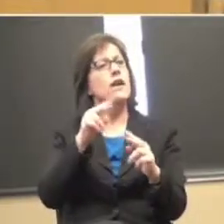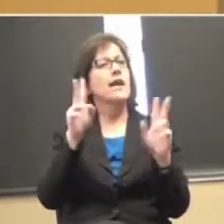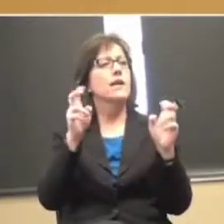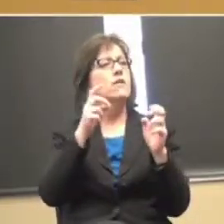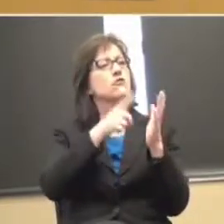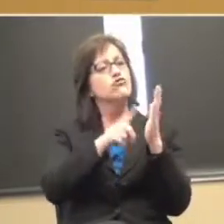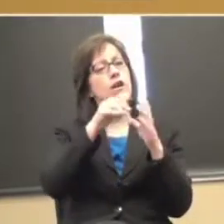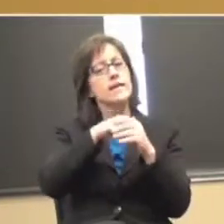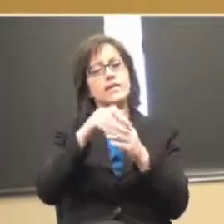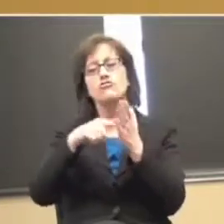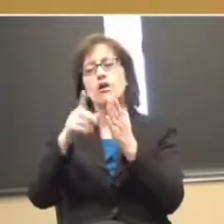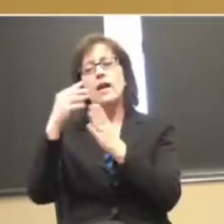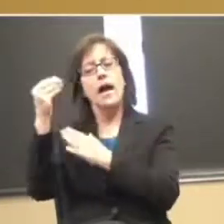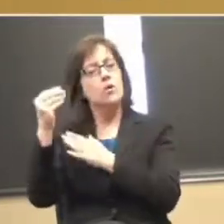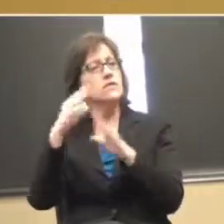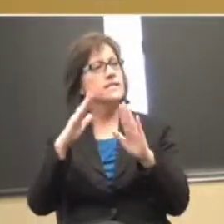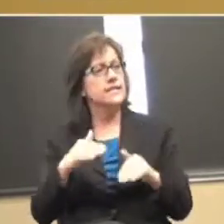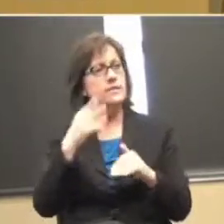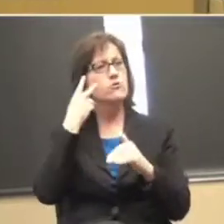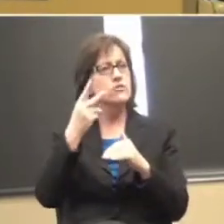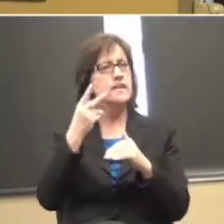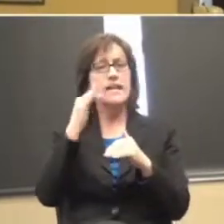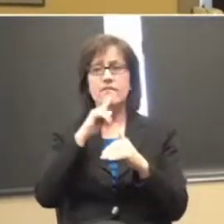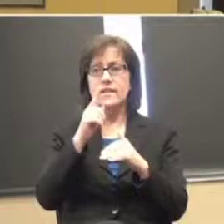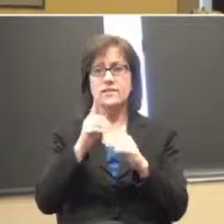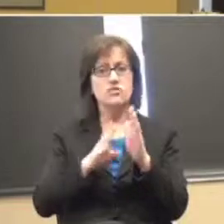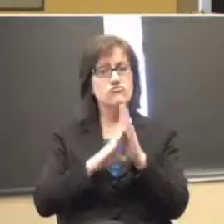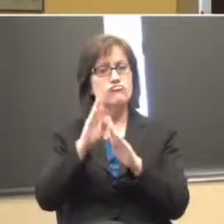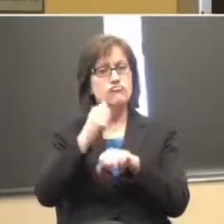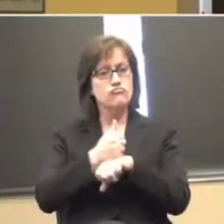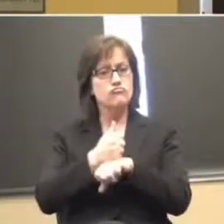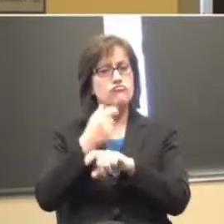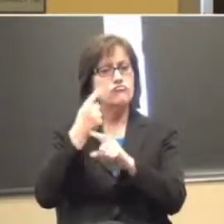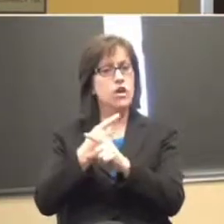to see whether or not it's being developed and implemented correctly?